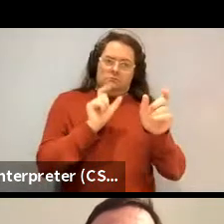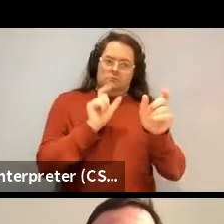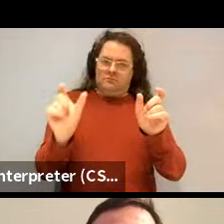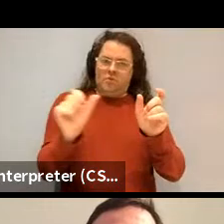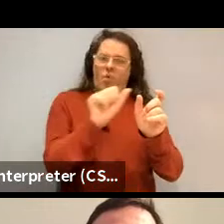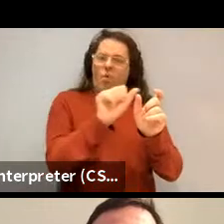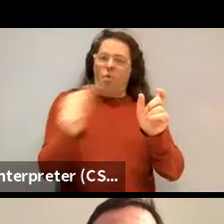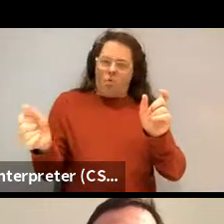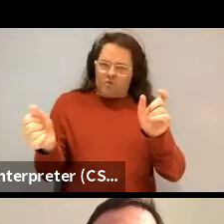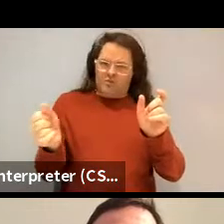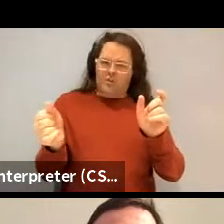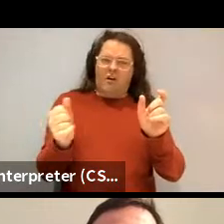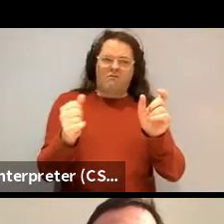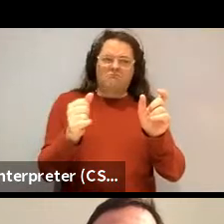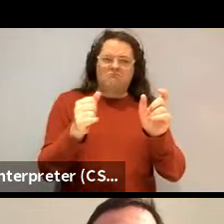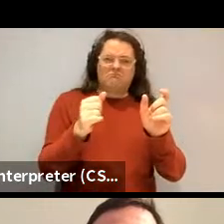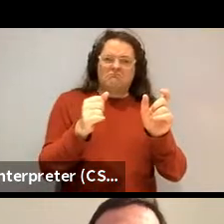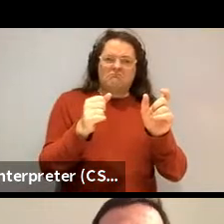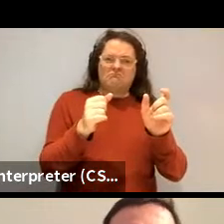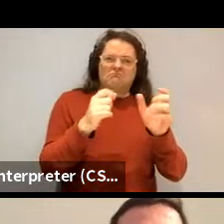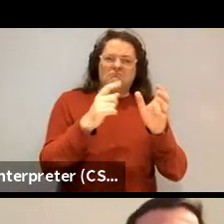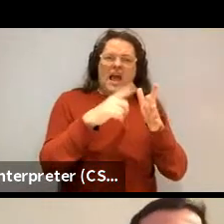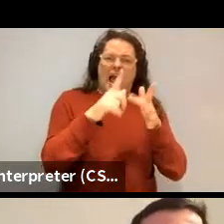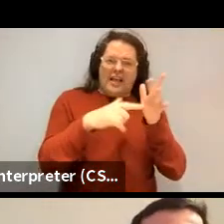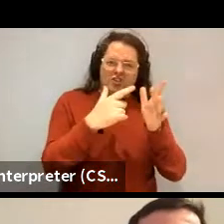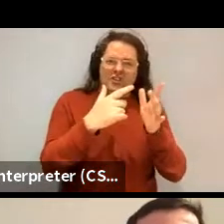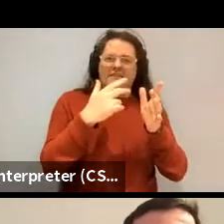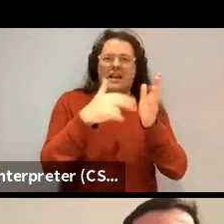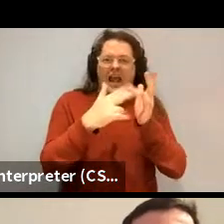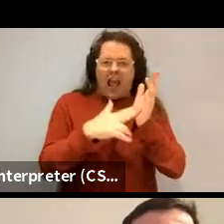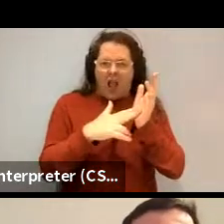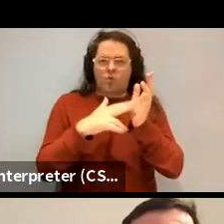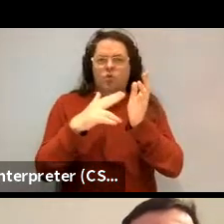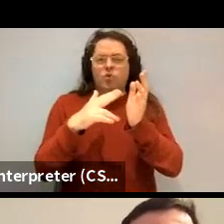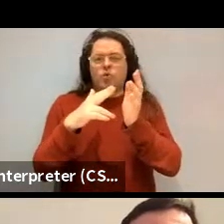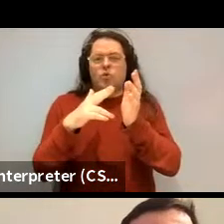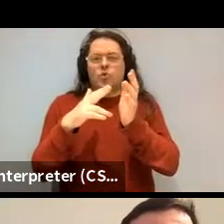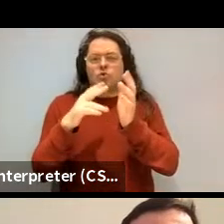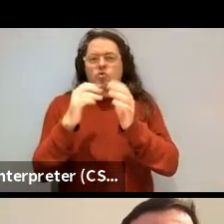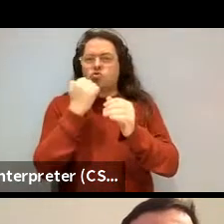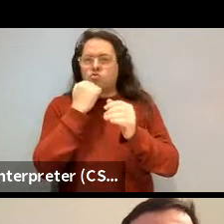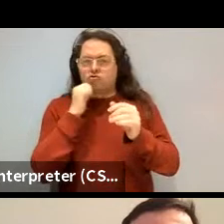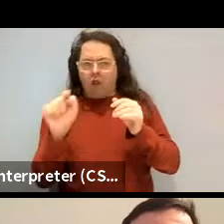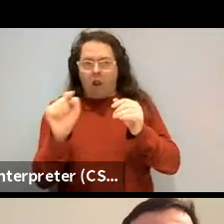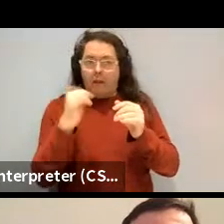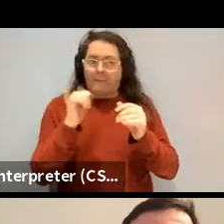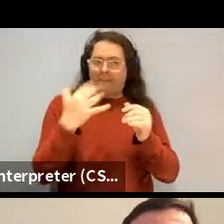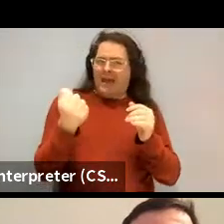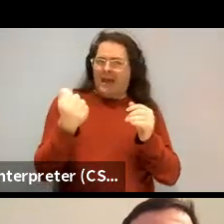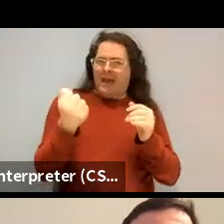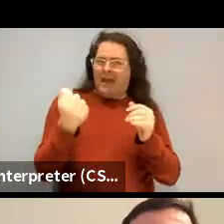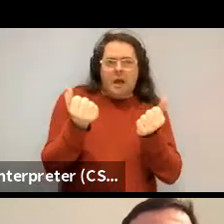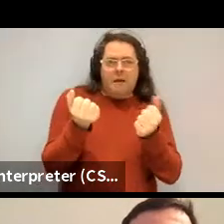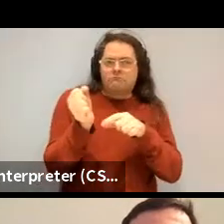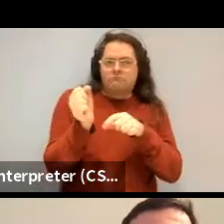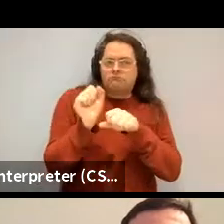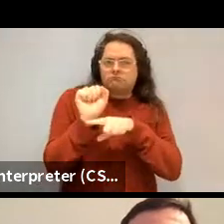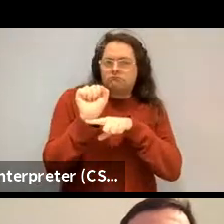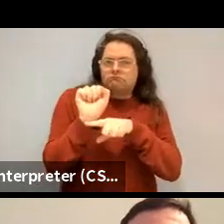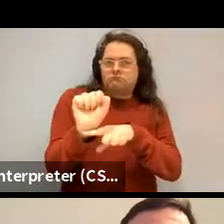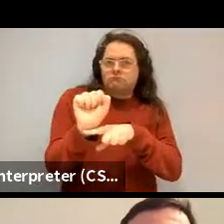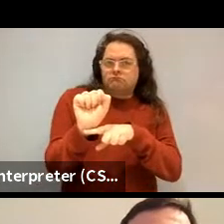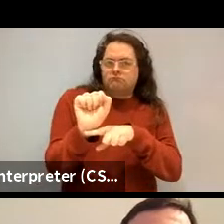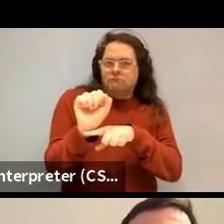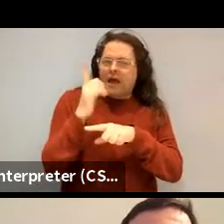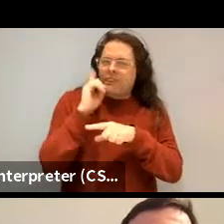innate restriction against that order. But I think they, they don't argue for that anymore.